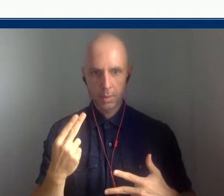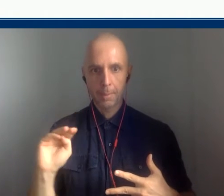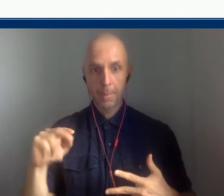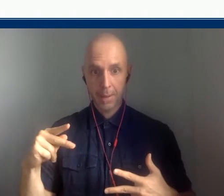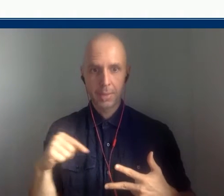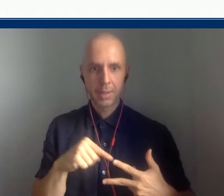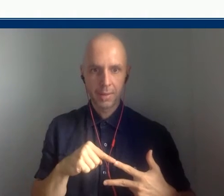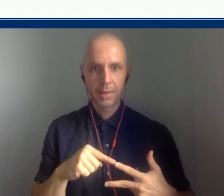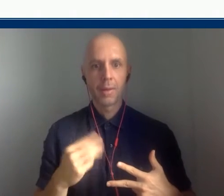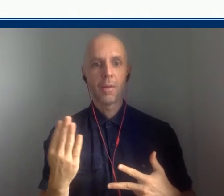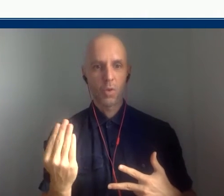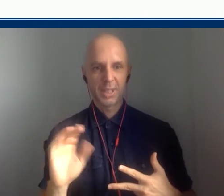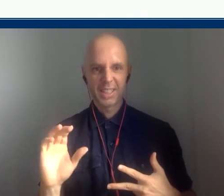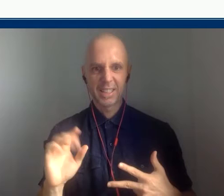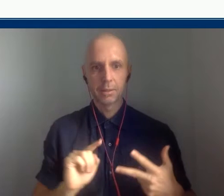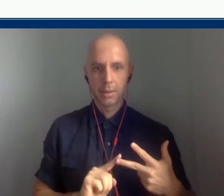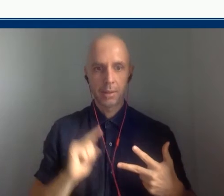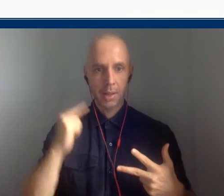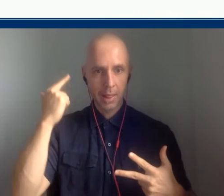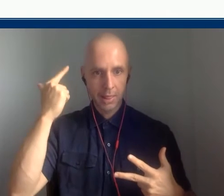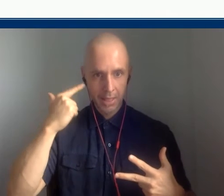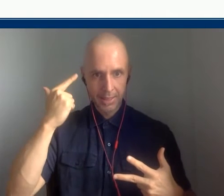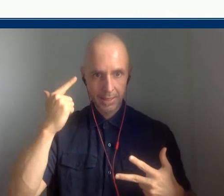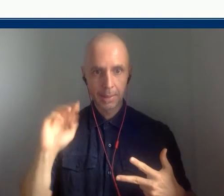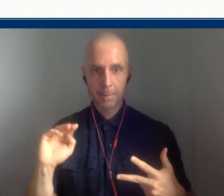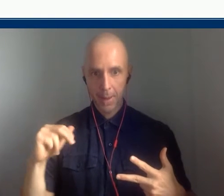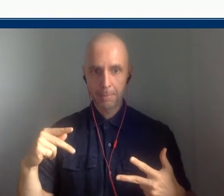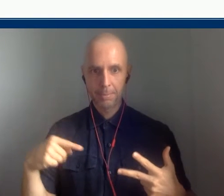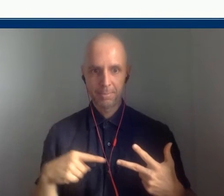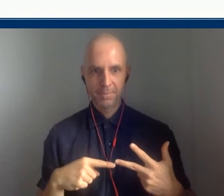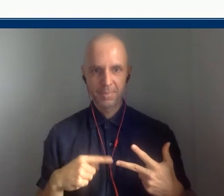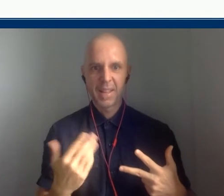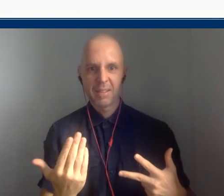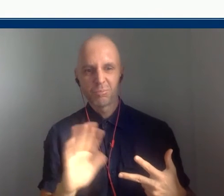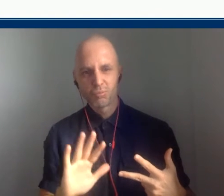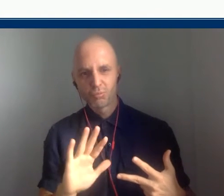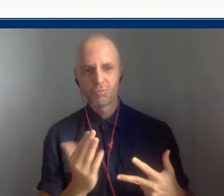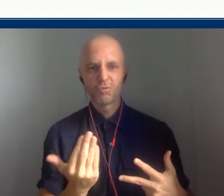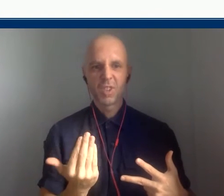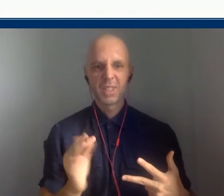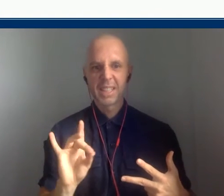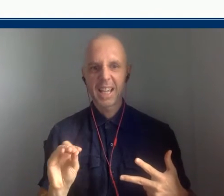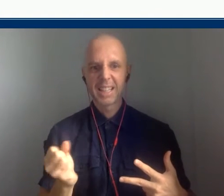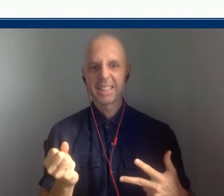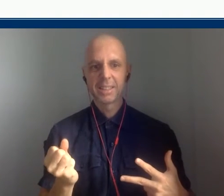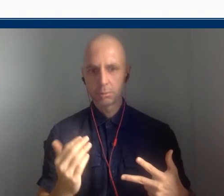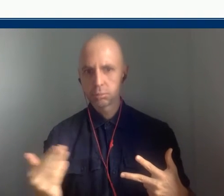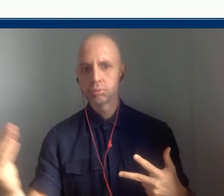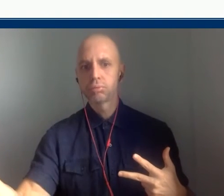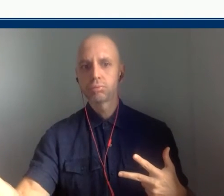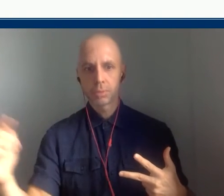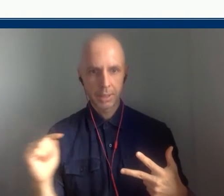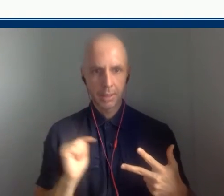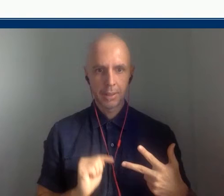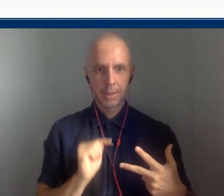map of London from around the 1580s to see if we can get past what life was like for the very